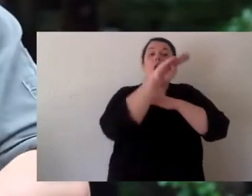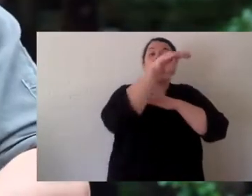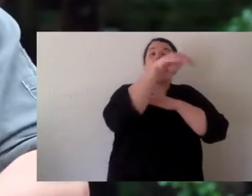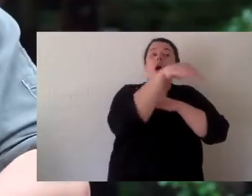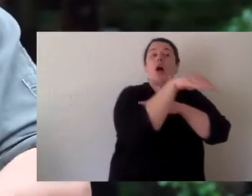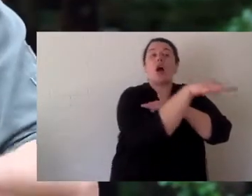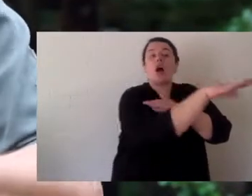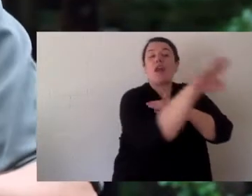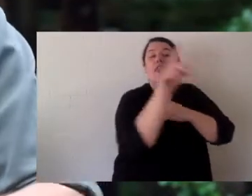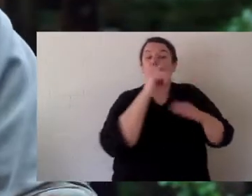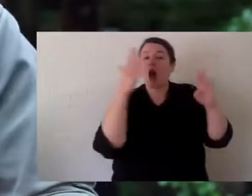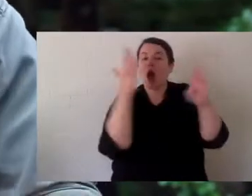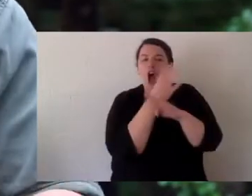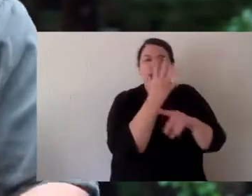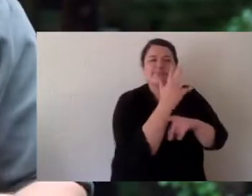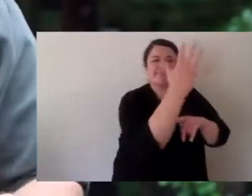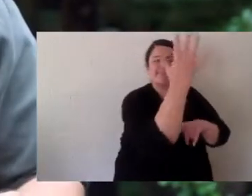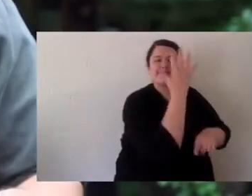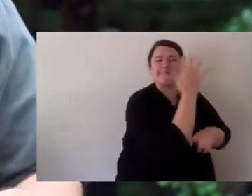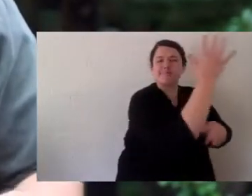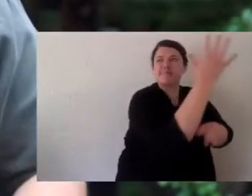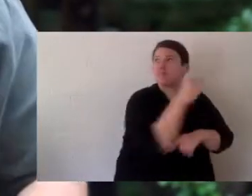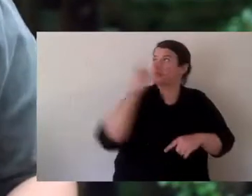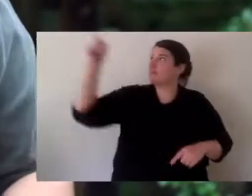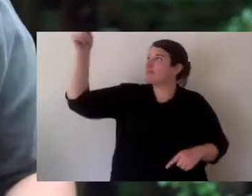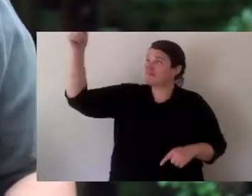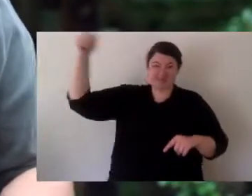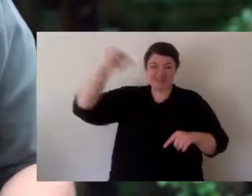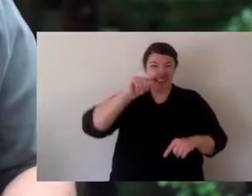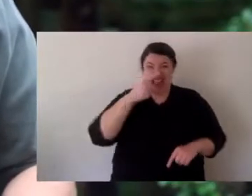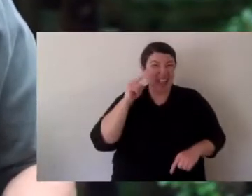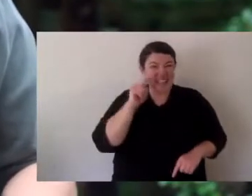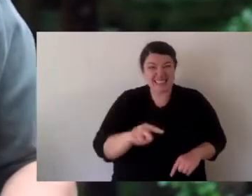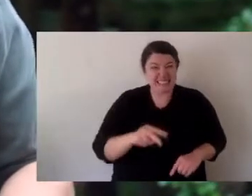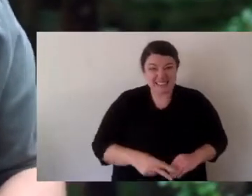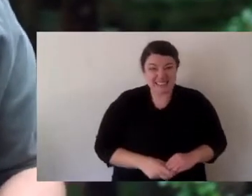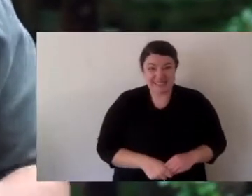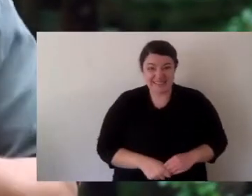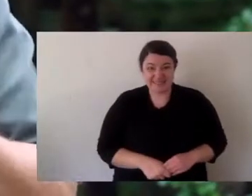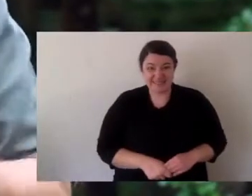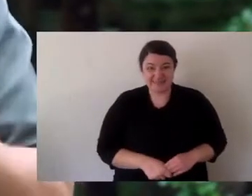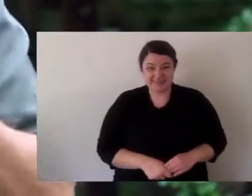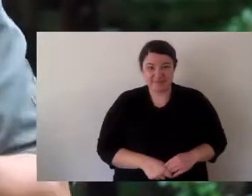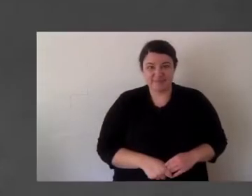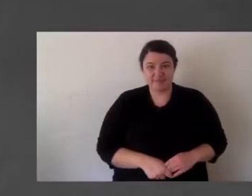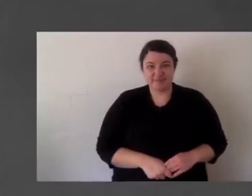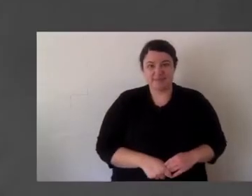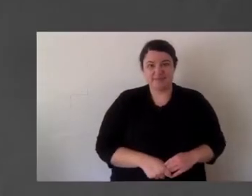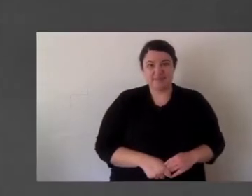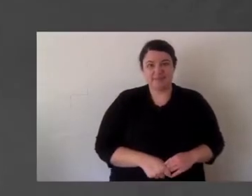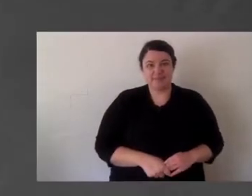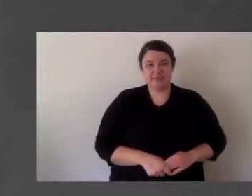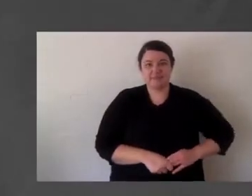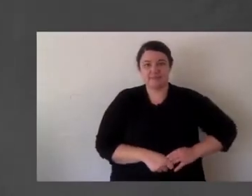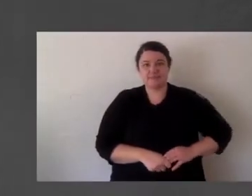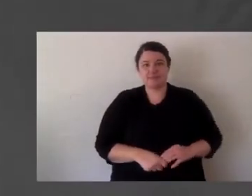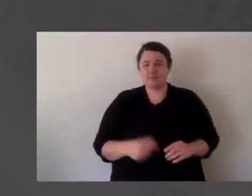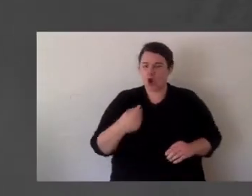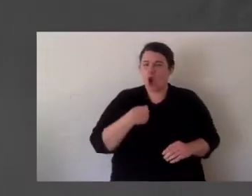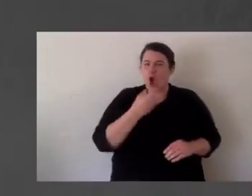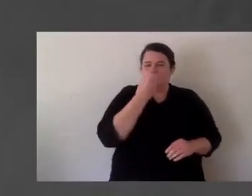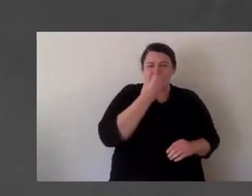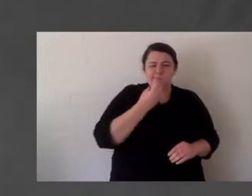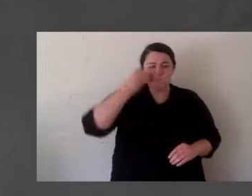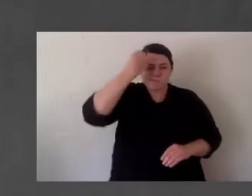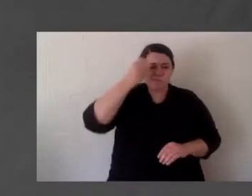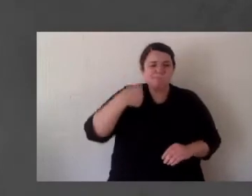to stay on the bottom and when they come up to breathe for air they go up in a reedy section where the sea eagle can't see them. Whenever I snorkel,